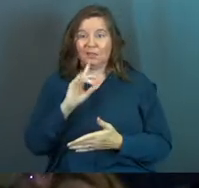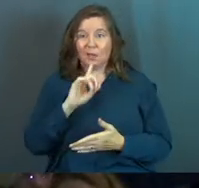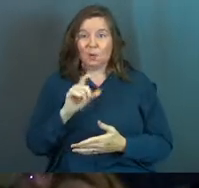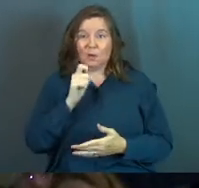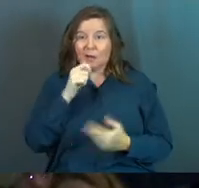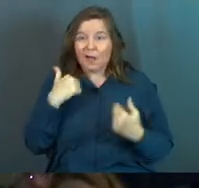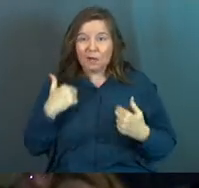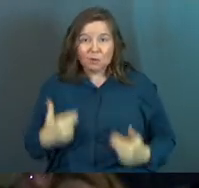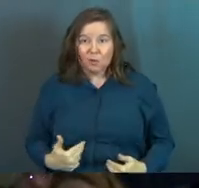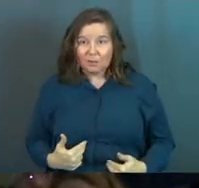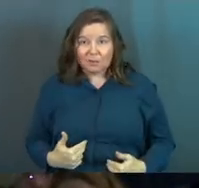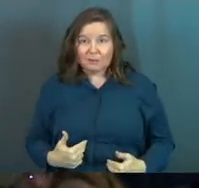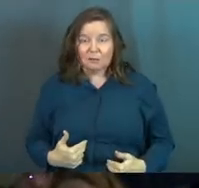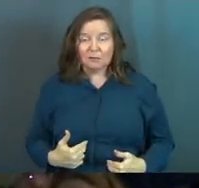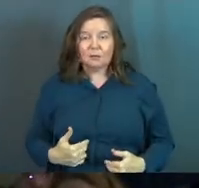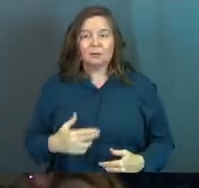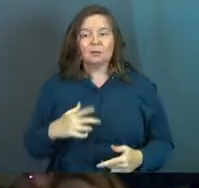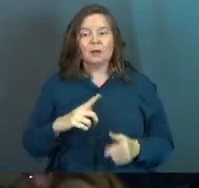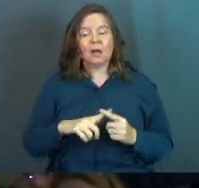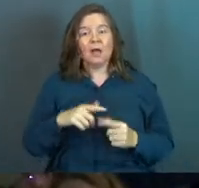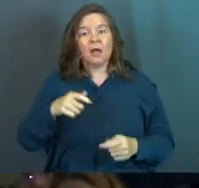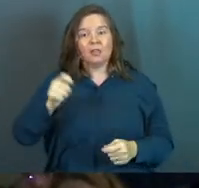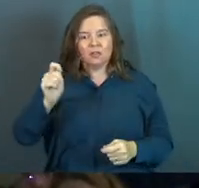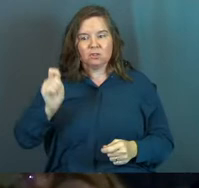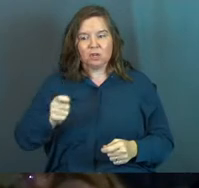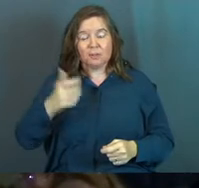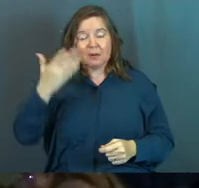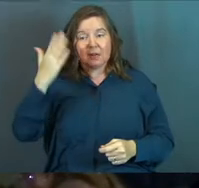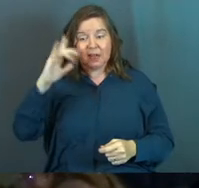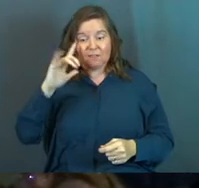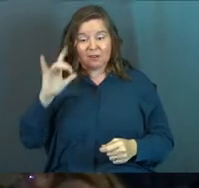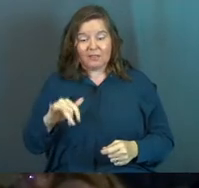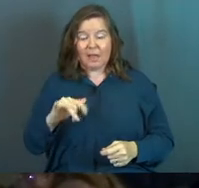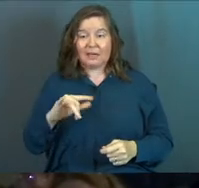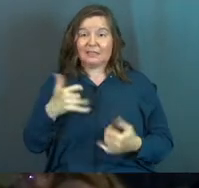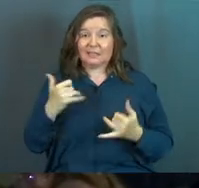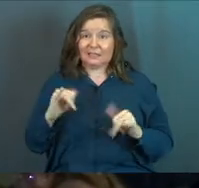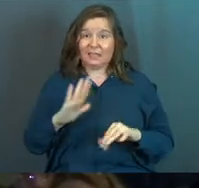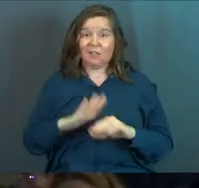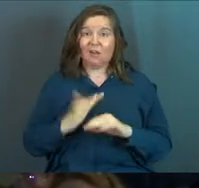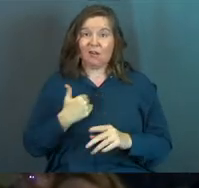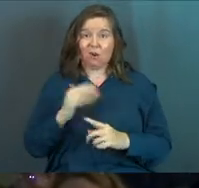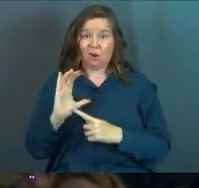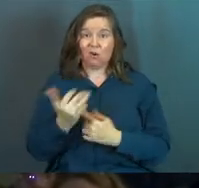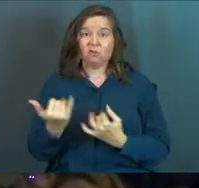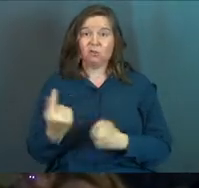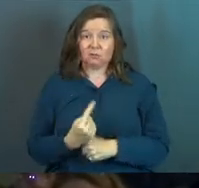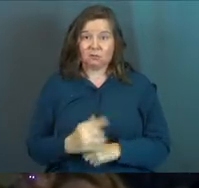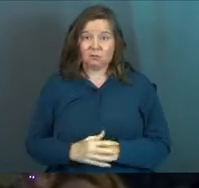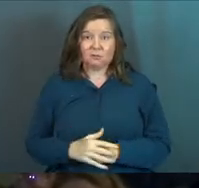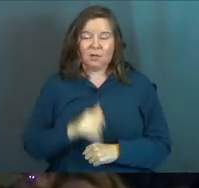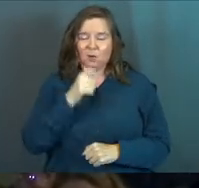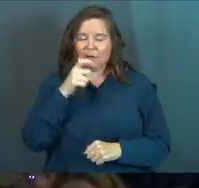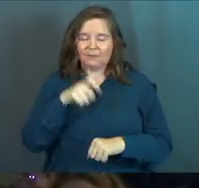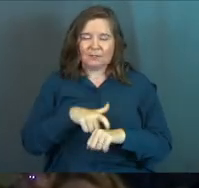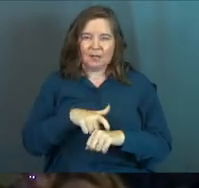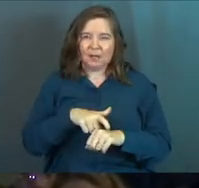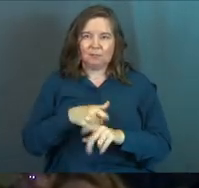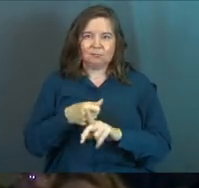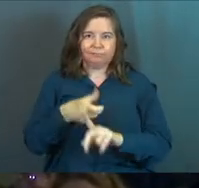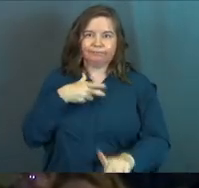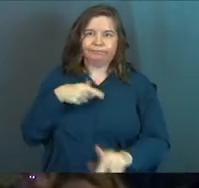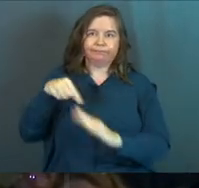if they were not human beings. And the judgment of God for that is still on our culture. I don't have time to